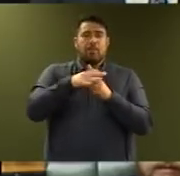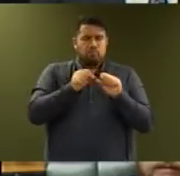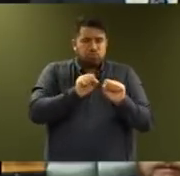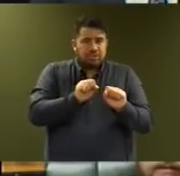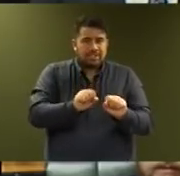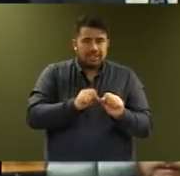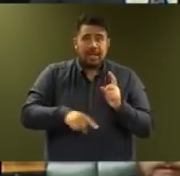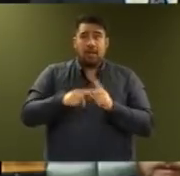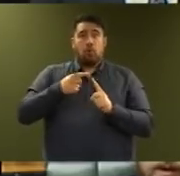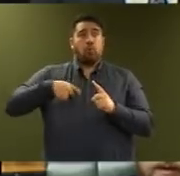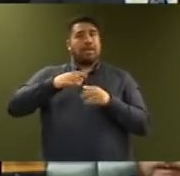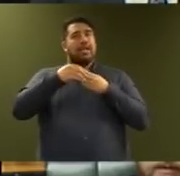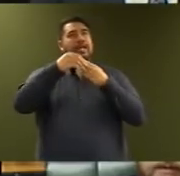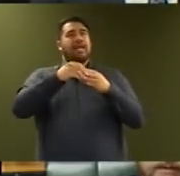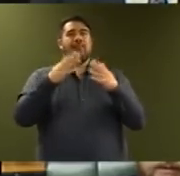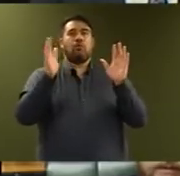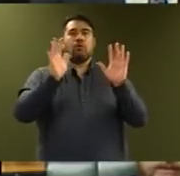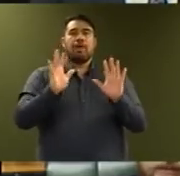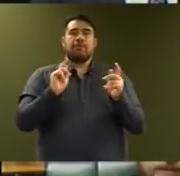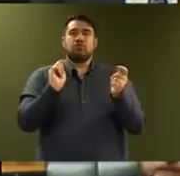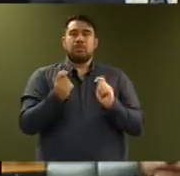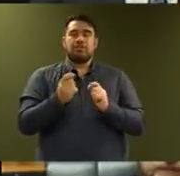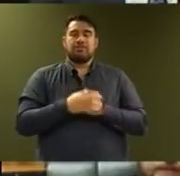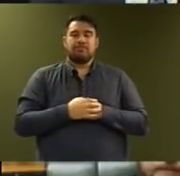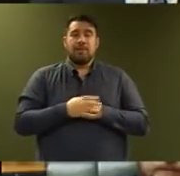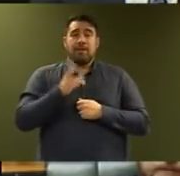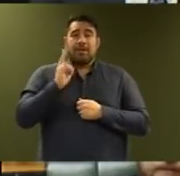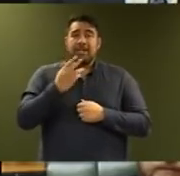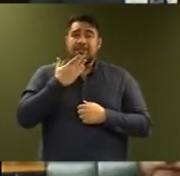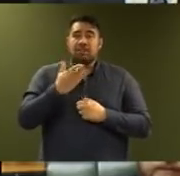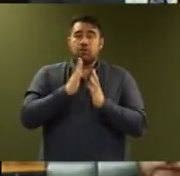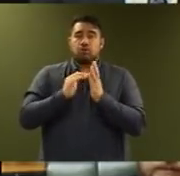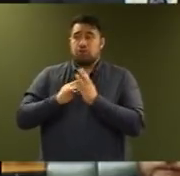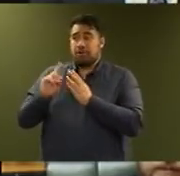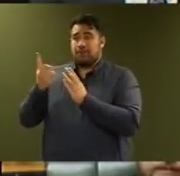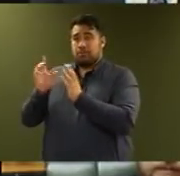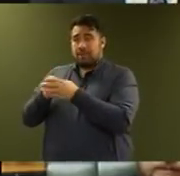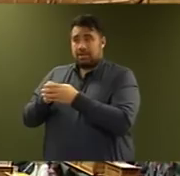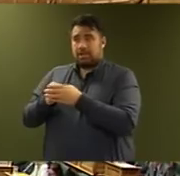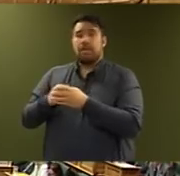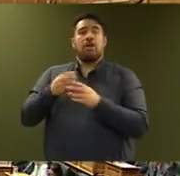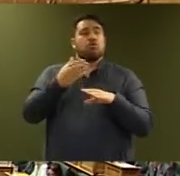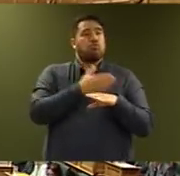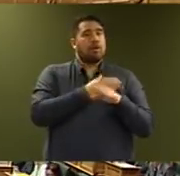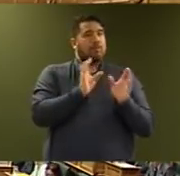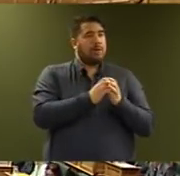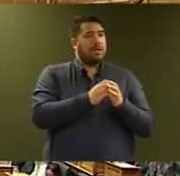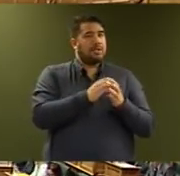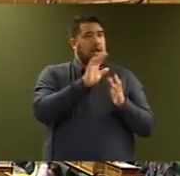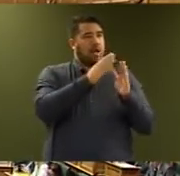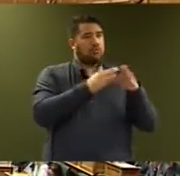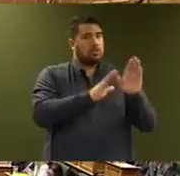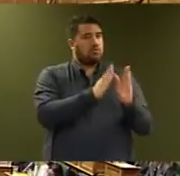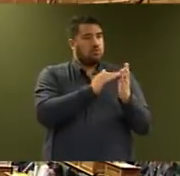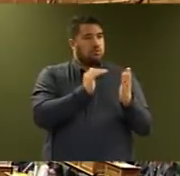on climate change. I want to thank again the New Zealand First Party and the Green Party of Aotearoa New Zealand for joining the Labor